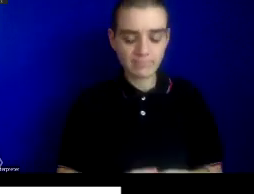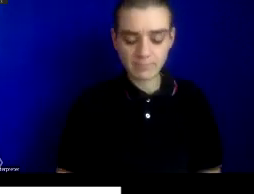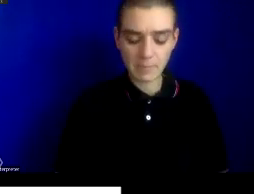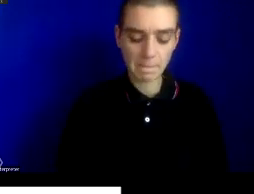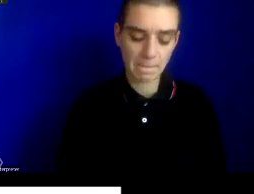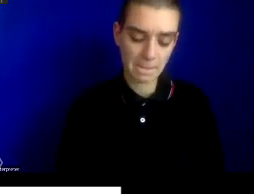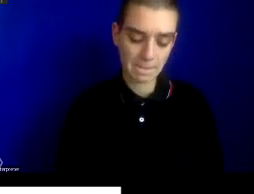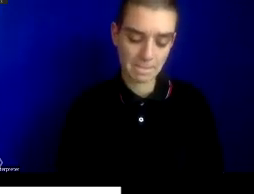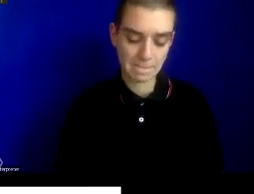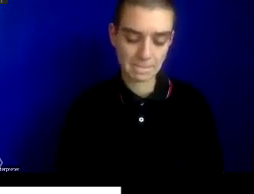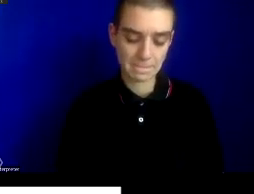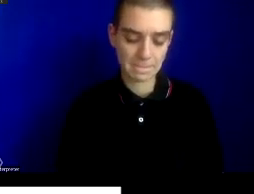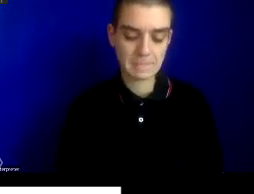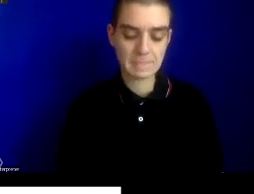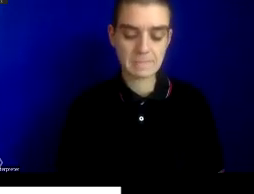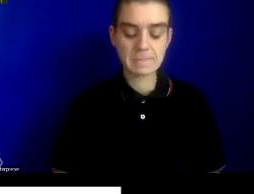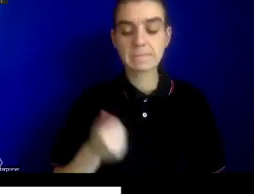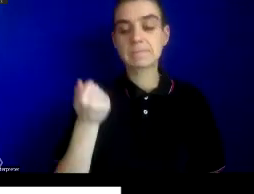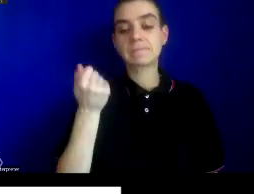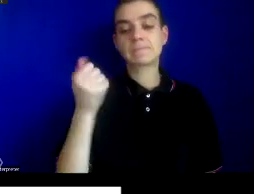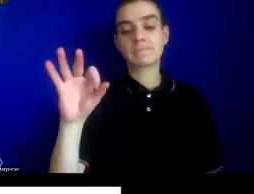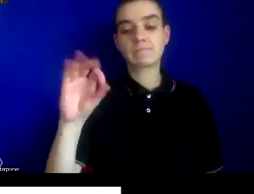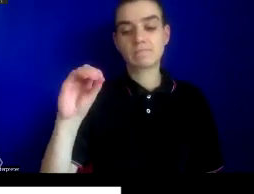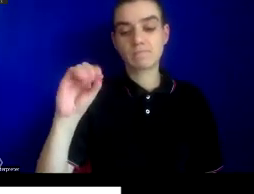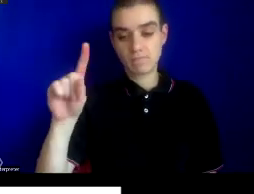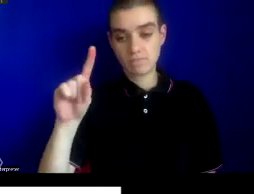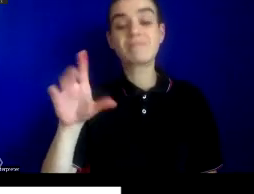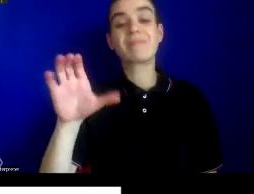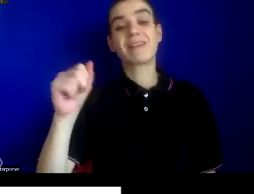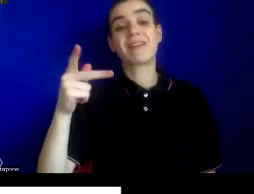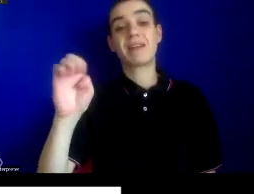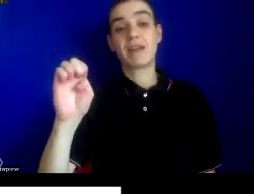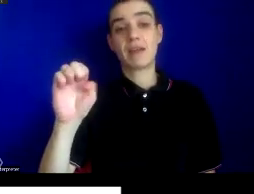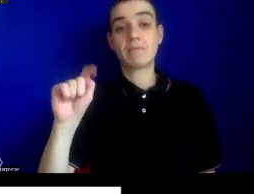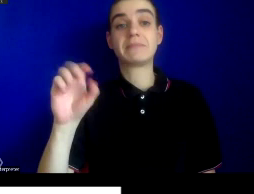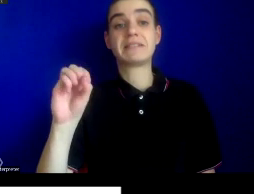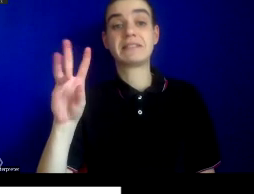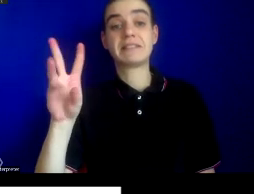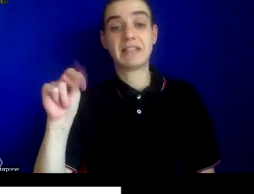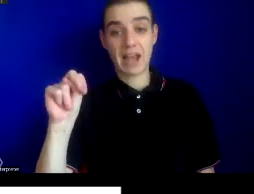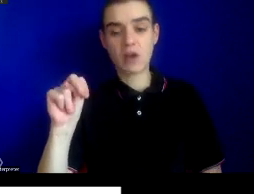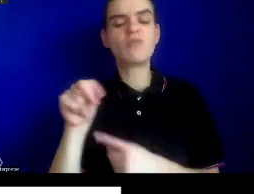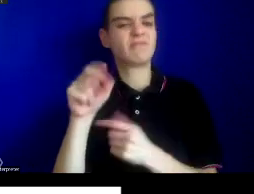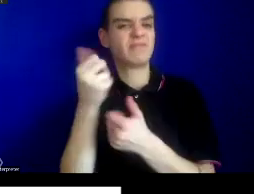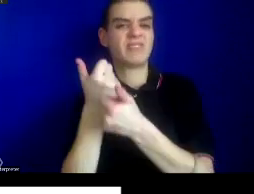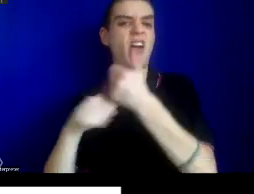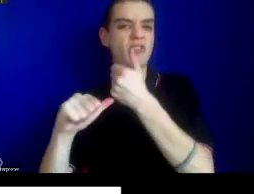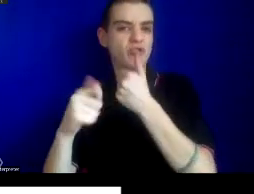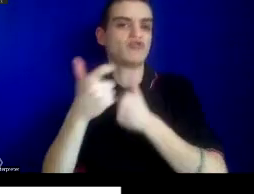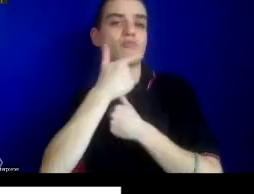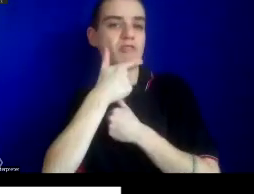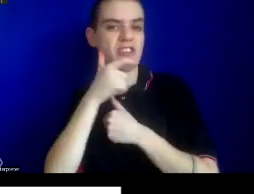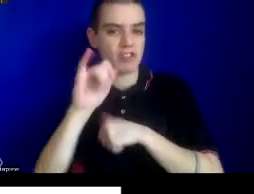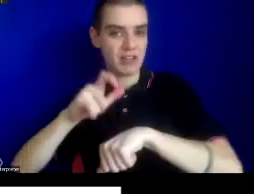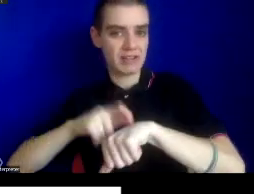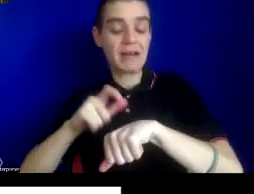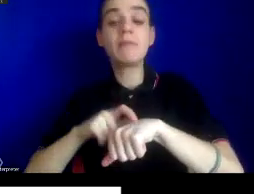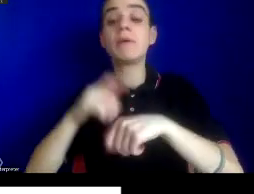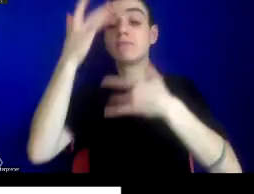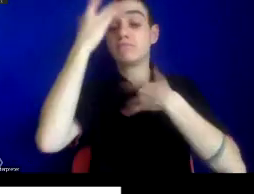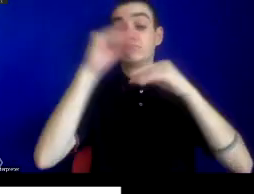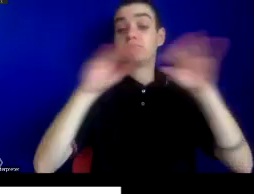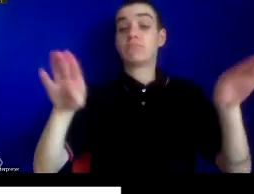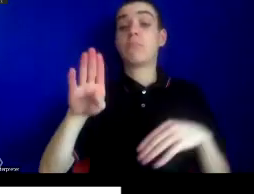population. In 1901 in Cape Town, South Africa, which was then the British Cape Colony, an epidemic of bubonic plague resulted in the